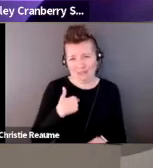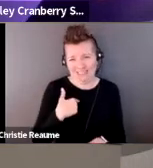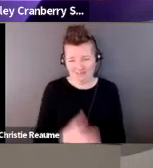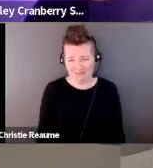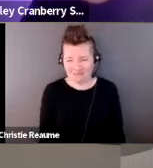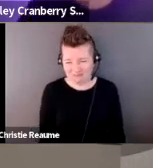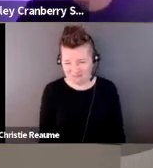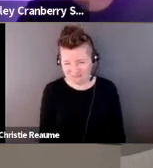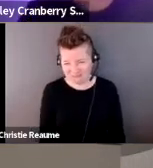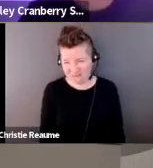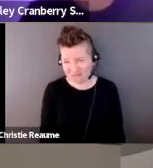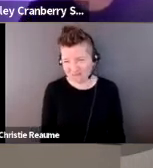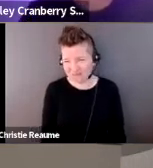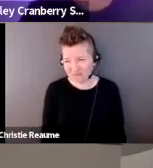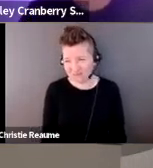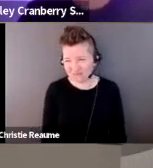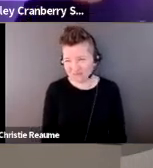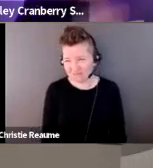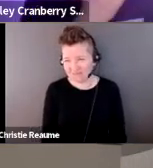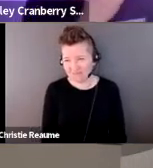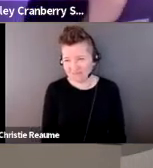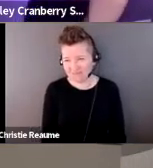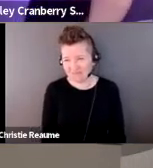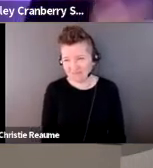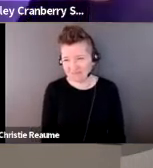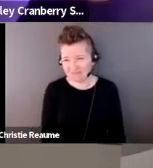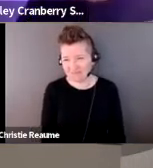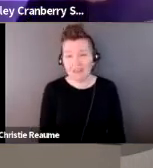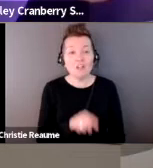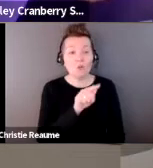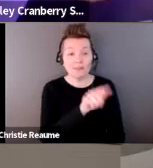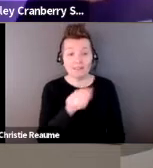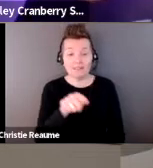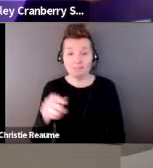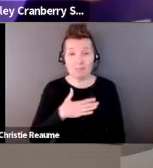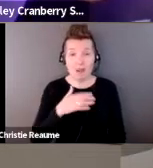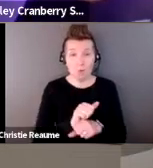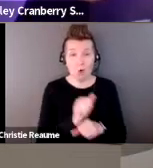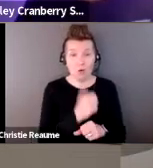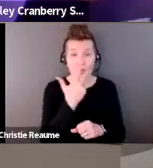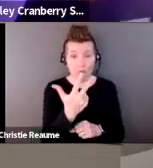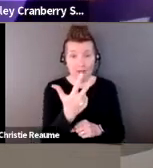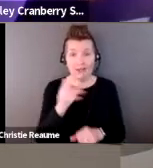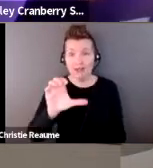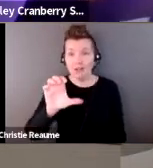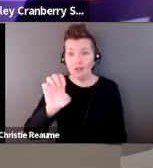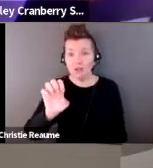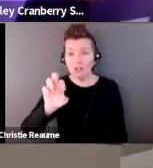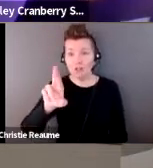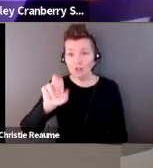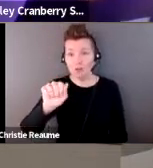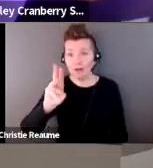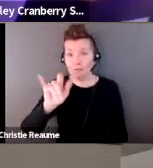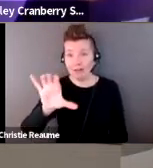Yeah, these are three of my ceramic pieces on display at the Art